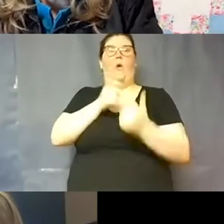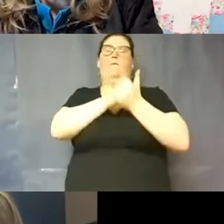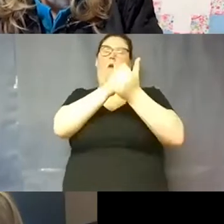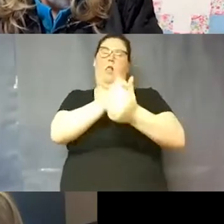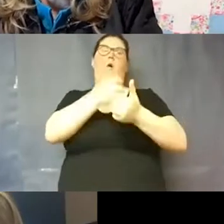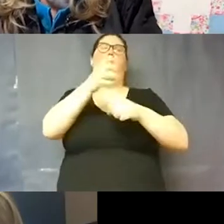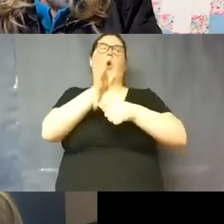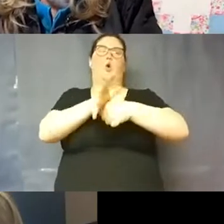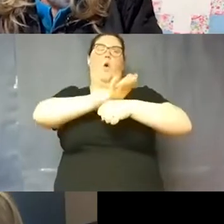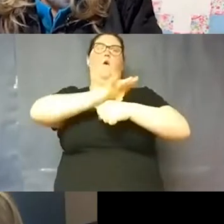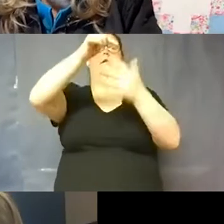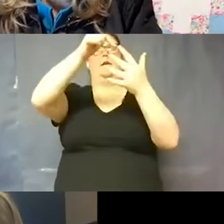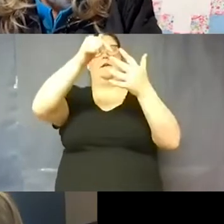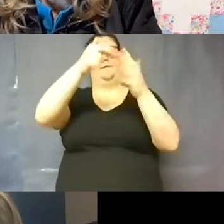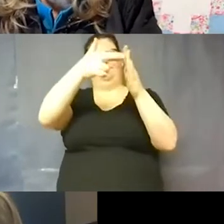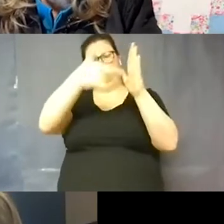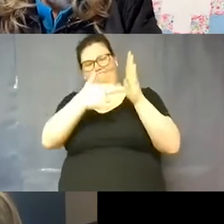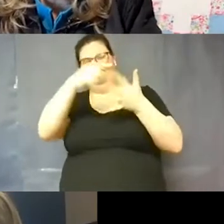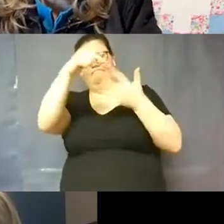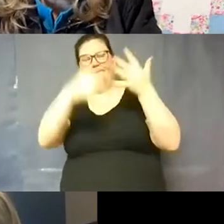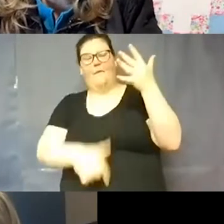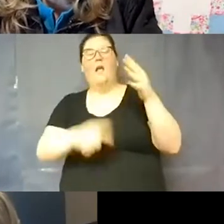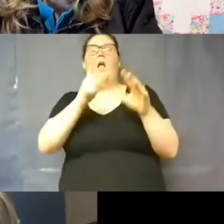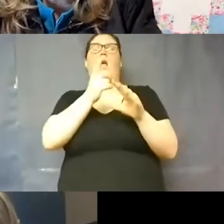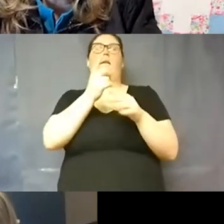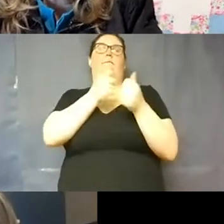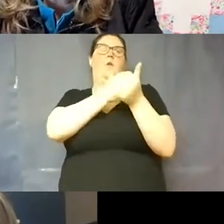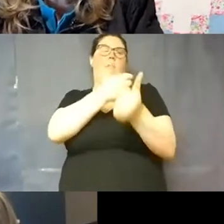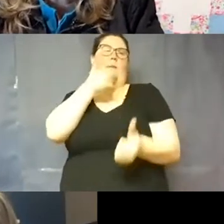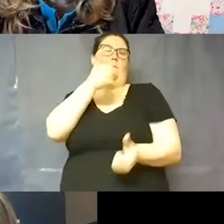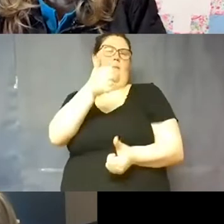and operate under the best safe models that we can.